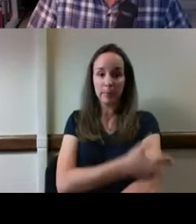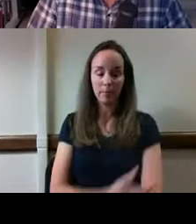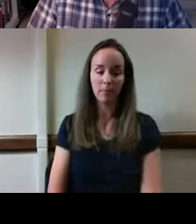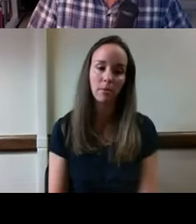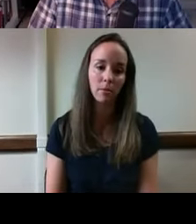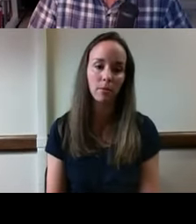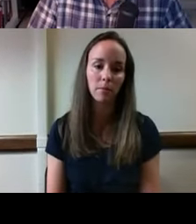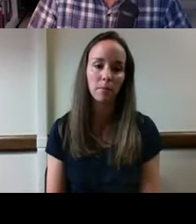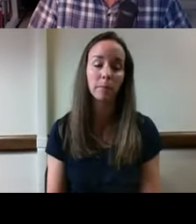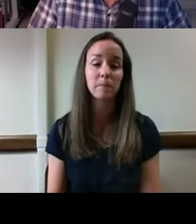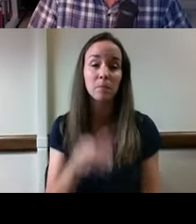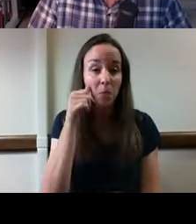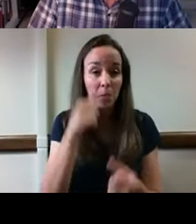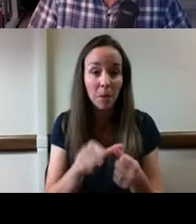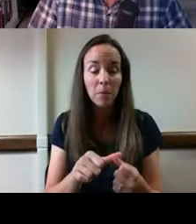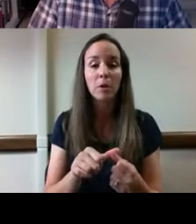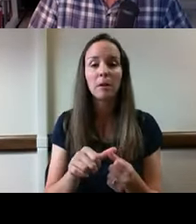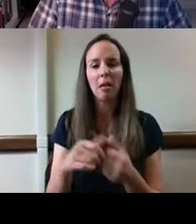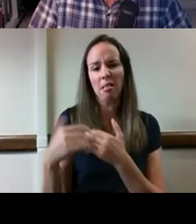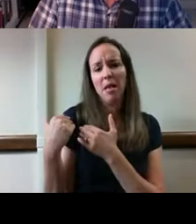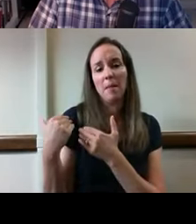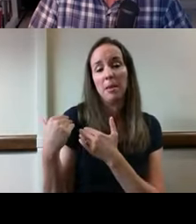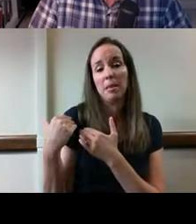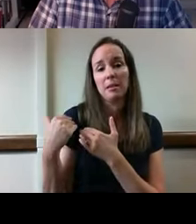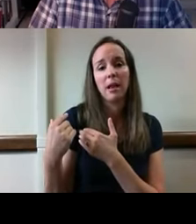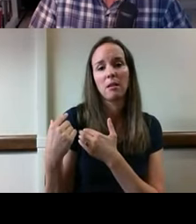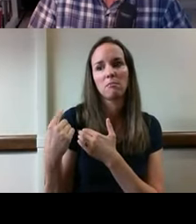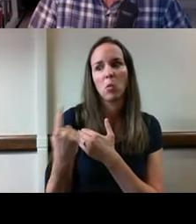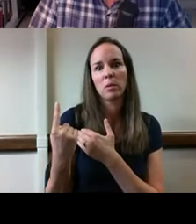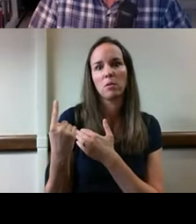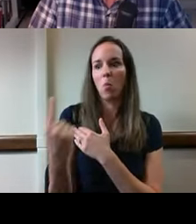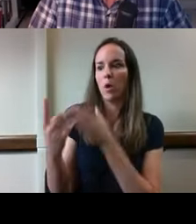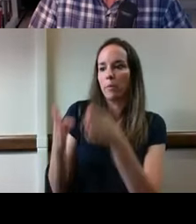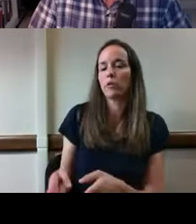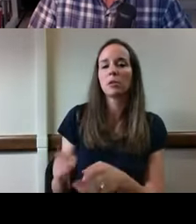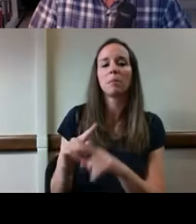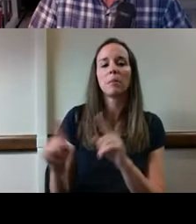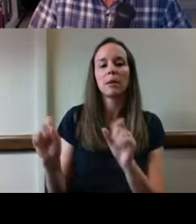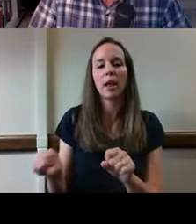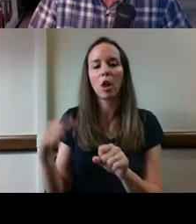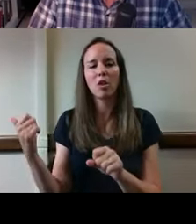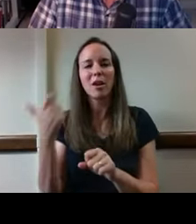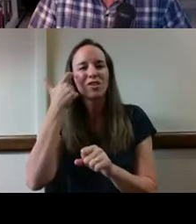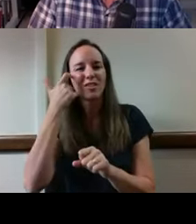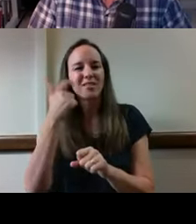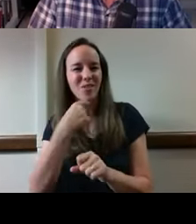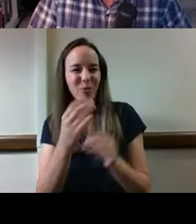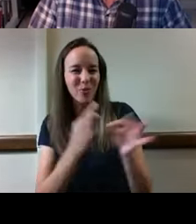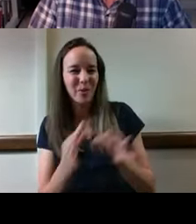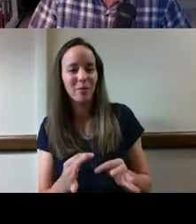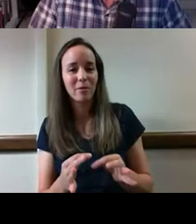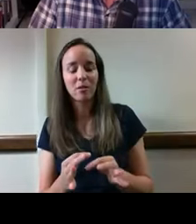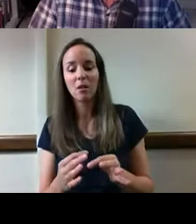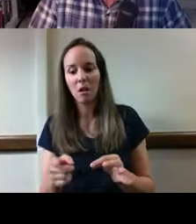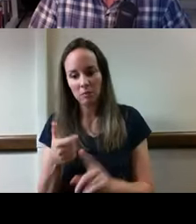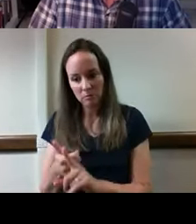Keep in mind, as I said, that the liability can be shared with another practitioner. That's that vicarious thing I just mentioned, where you're held